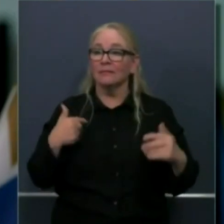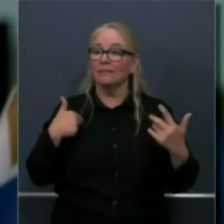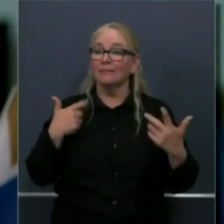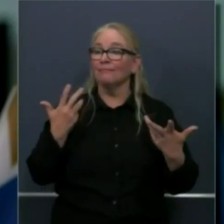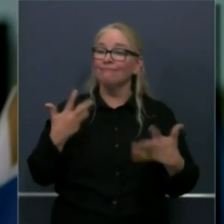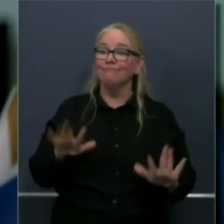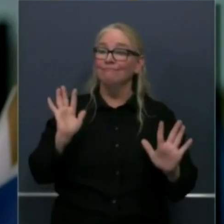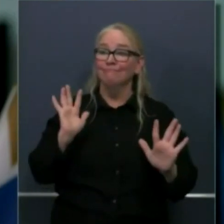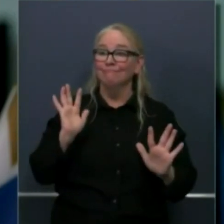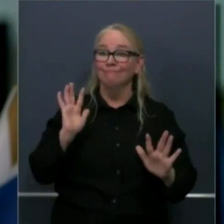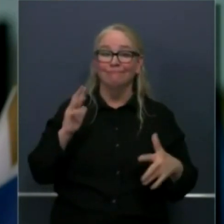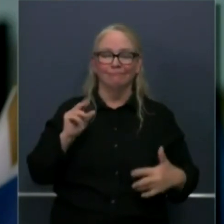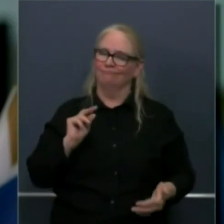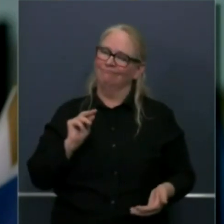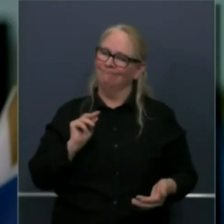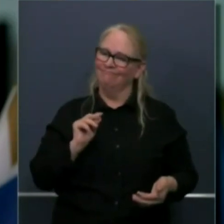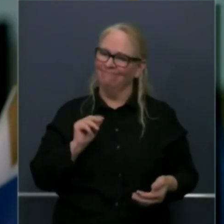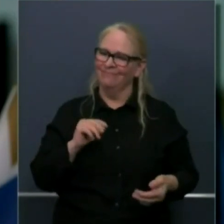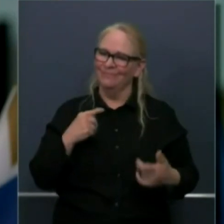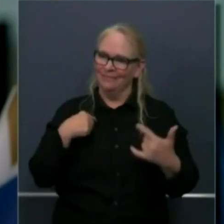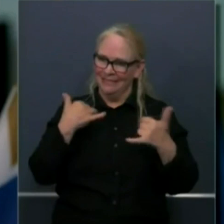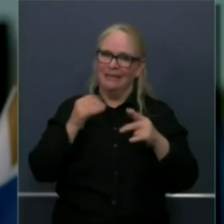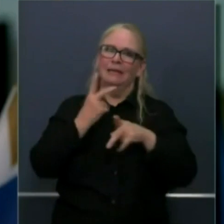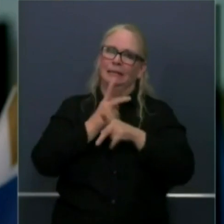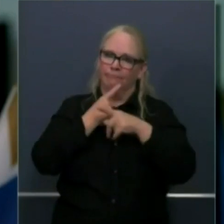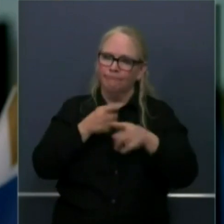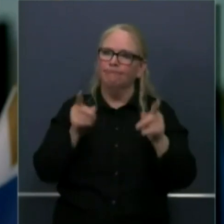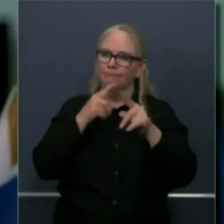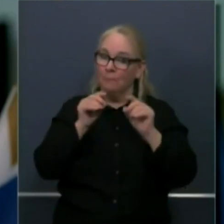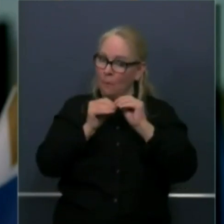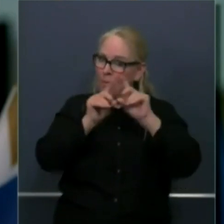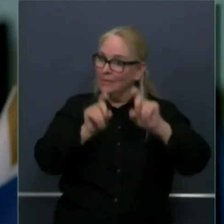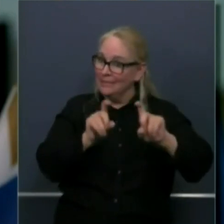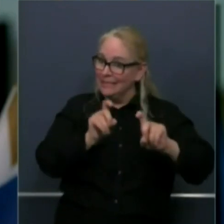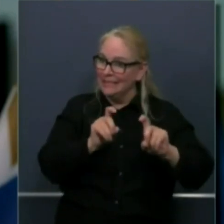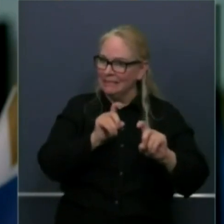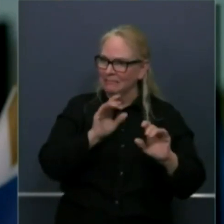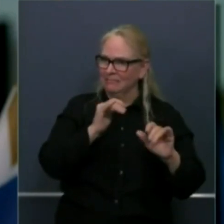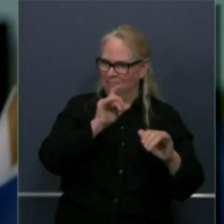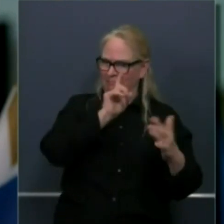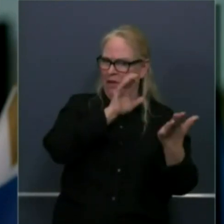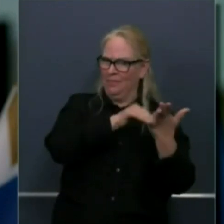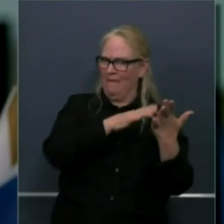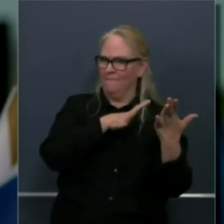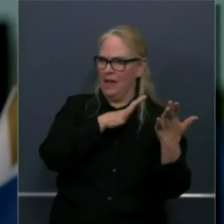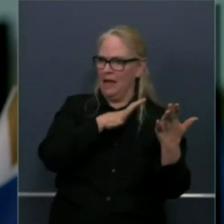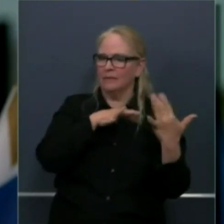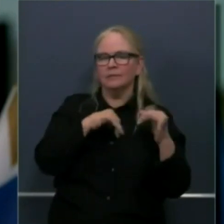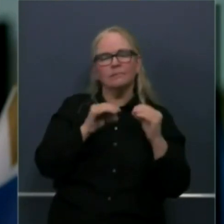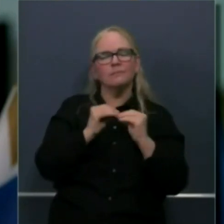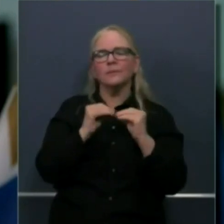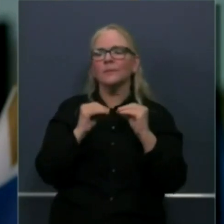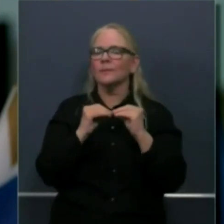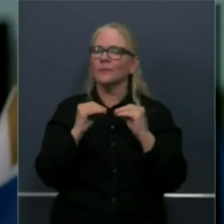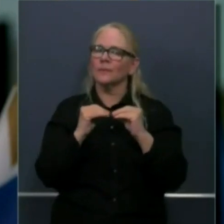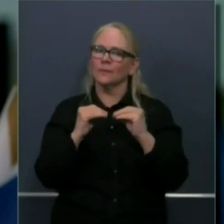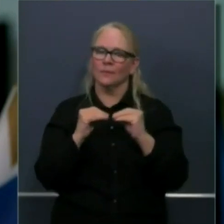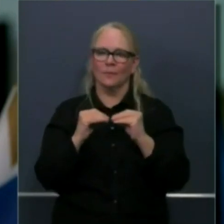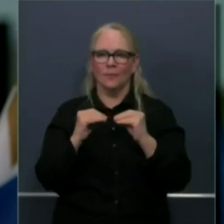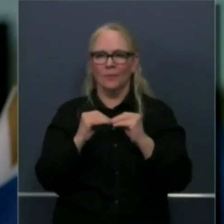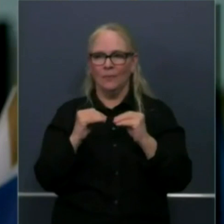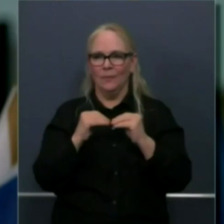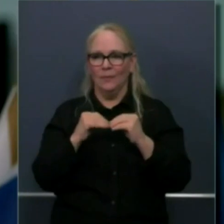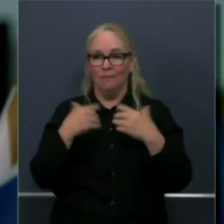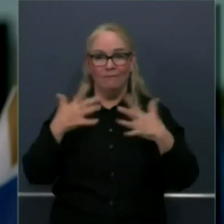we also announced additional efforts to increase testing in this state. And we made it crystal clear we're not close to where we need to be